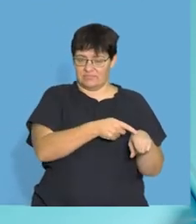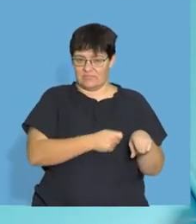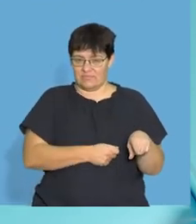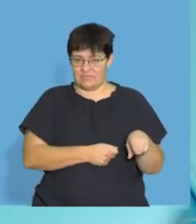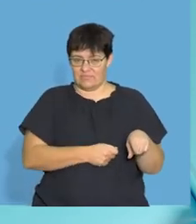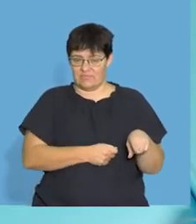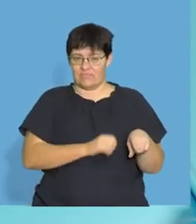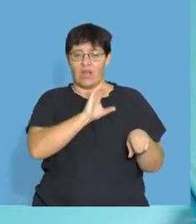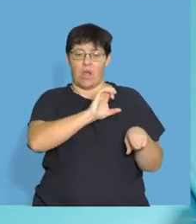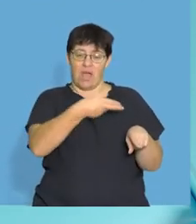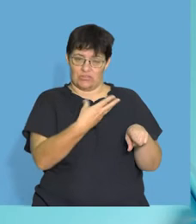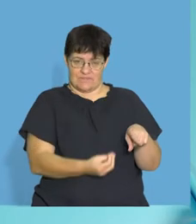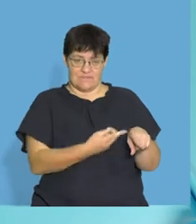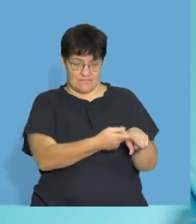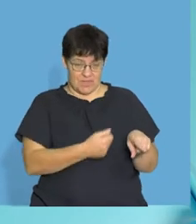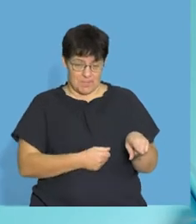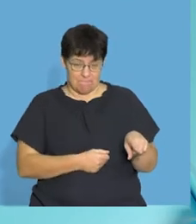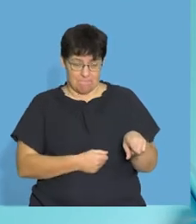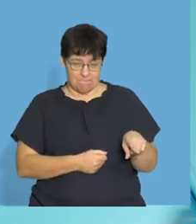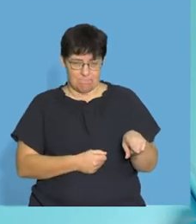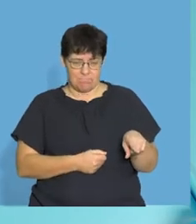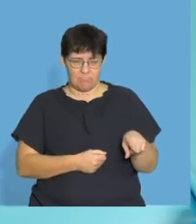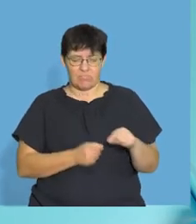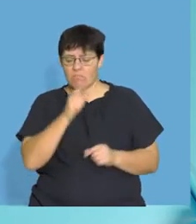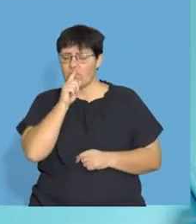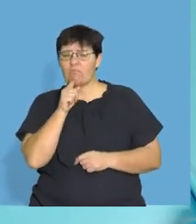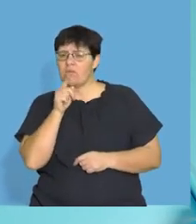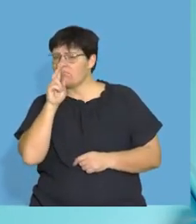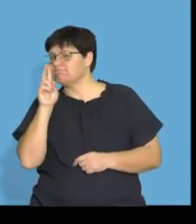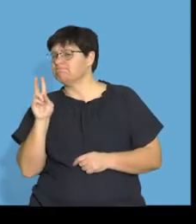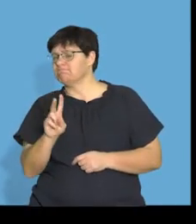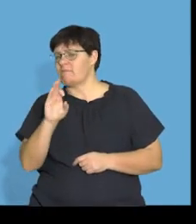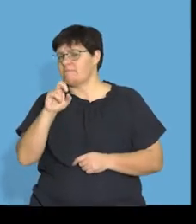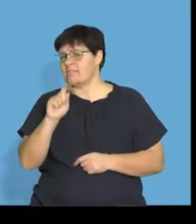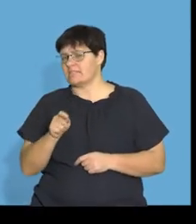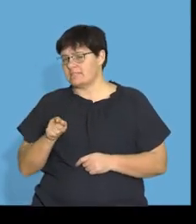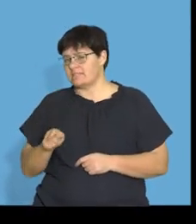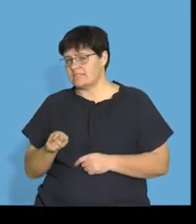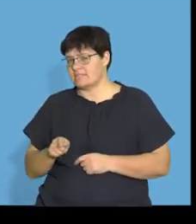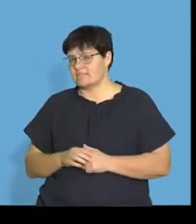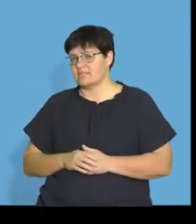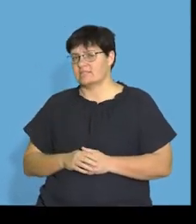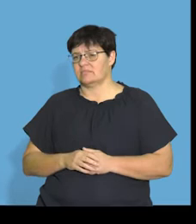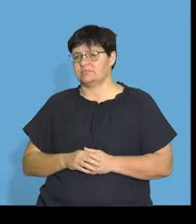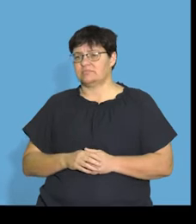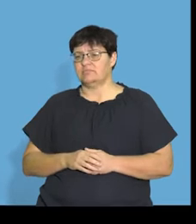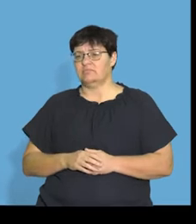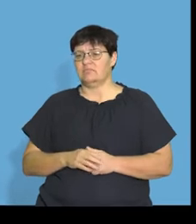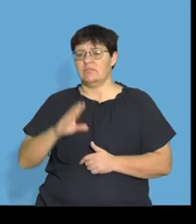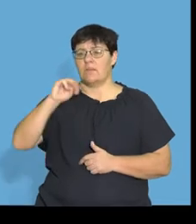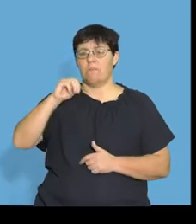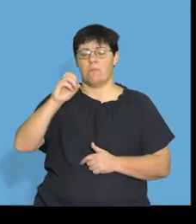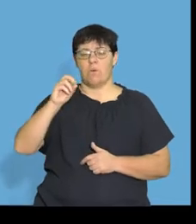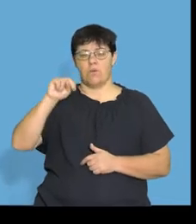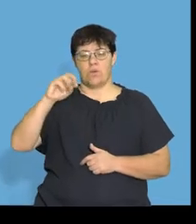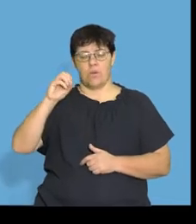of which carbohydrates have. Now, when we look at a fat, remember we're looking at this whole concept of what a